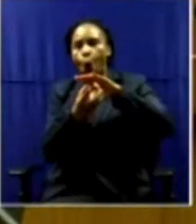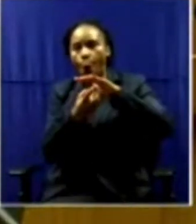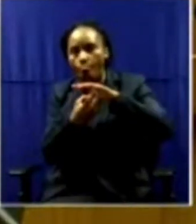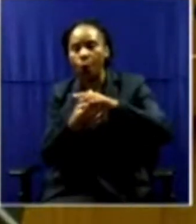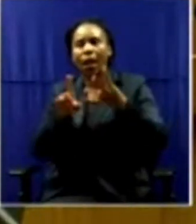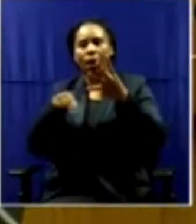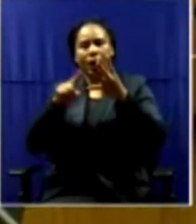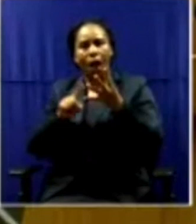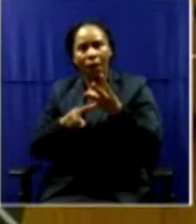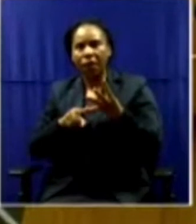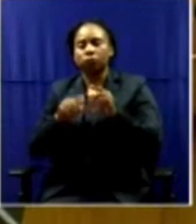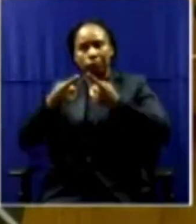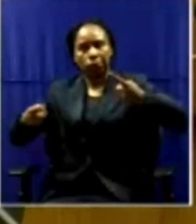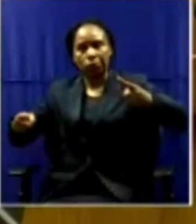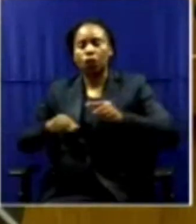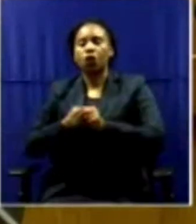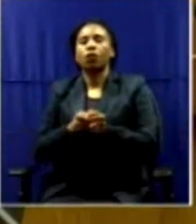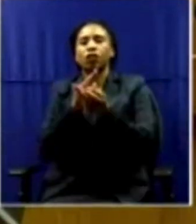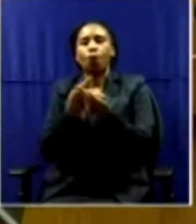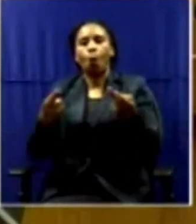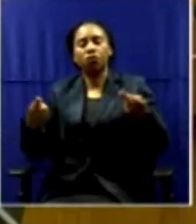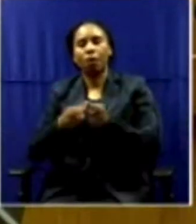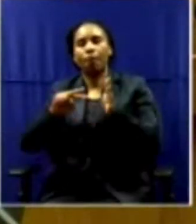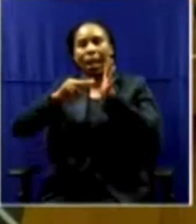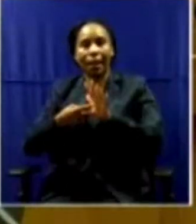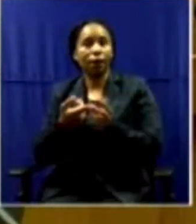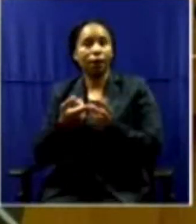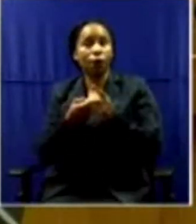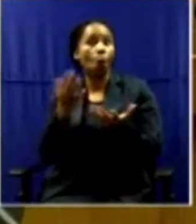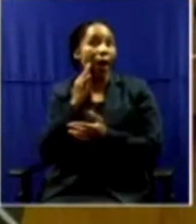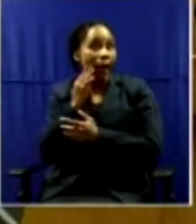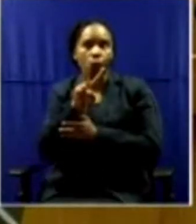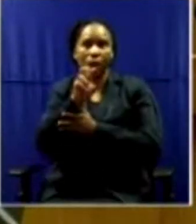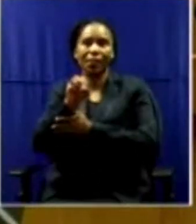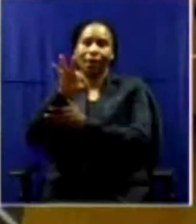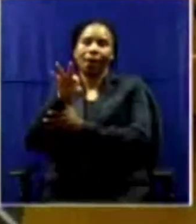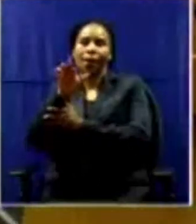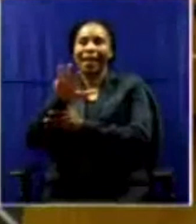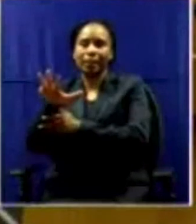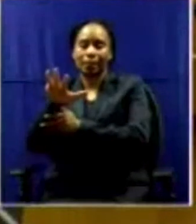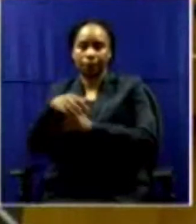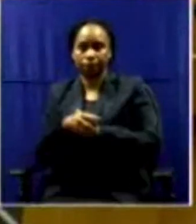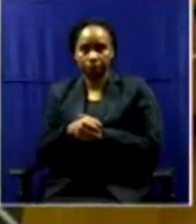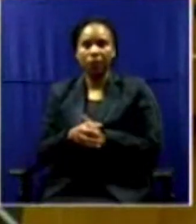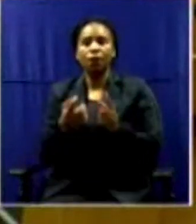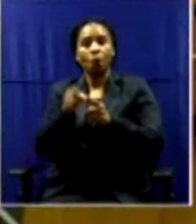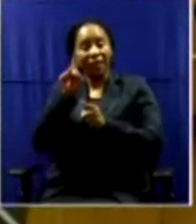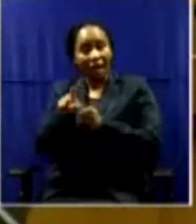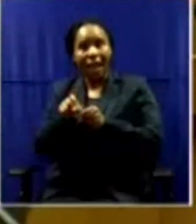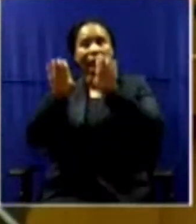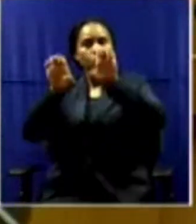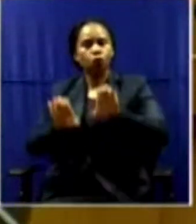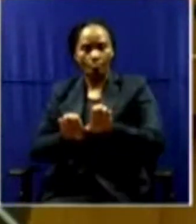Integrated Resource Plan of 2019. Despite this work, ESCOM estimates that